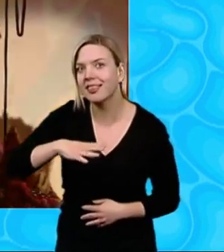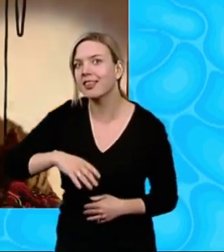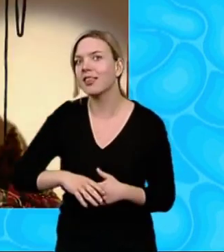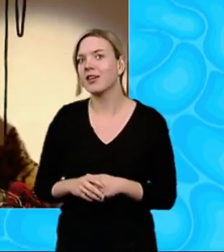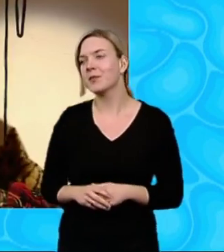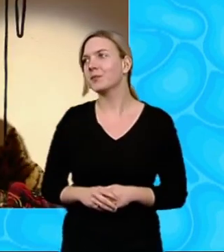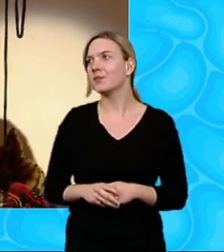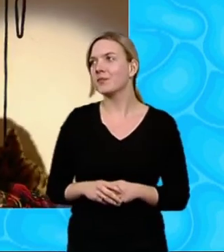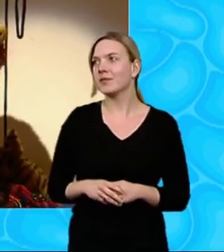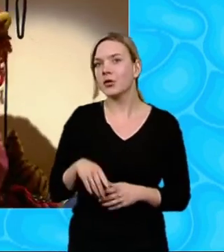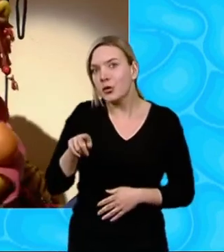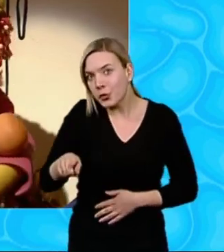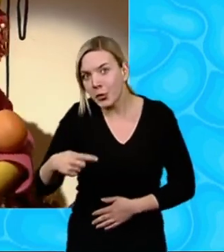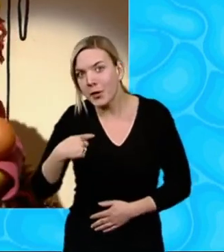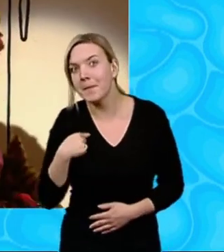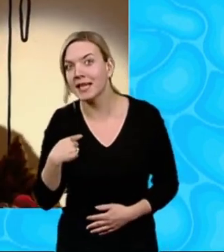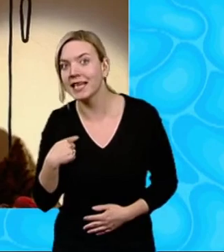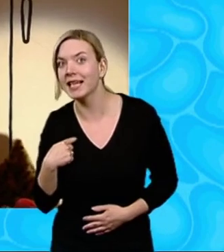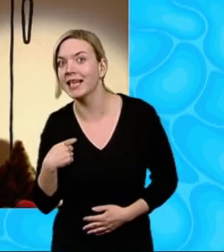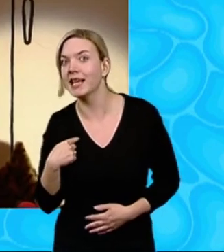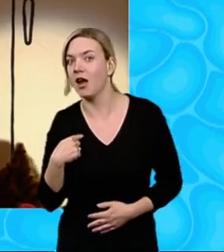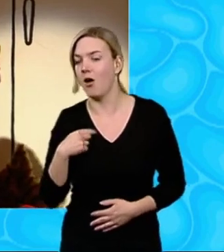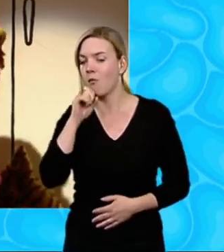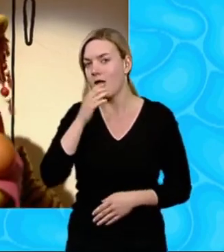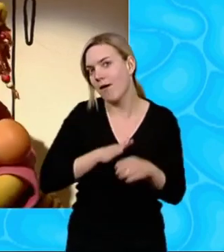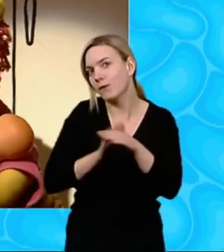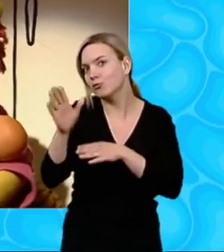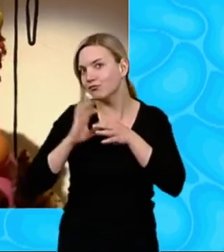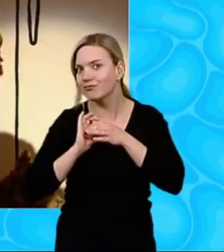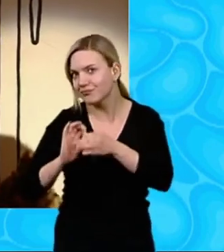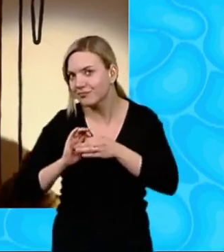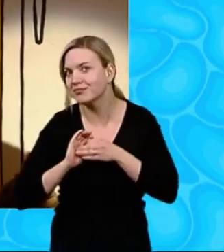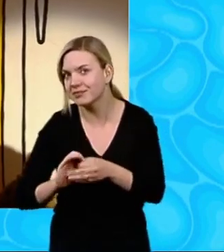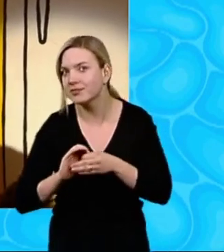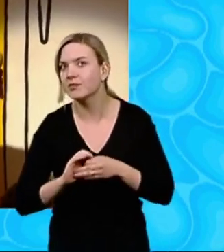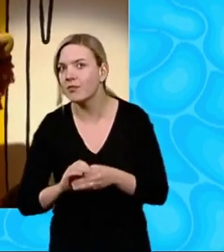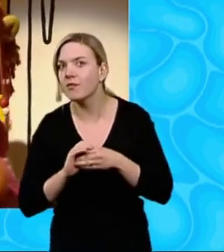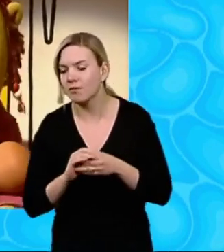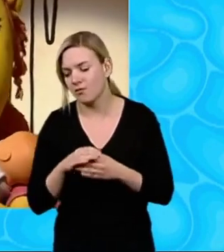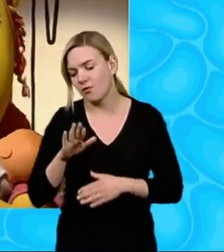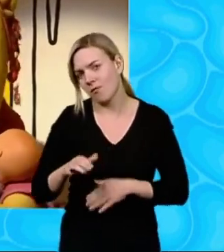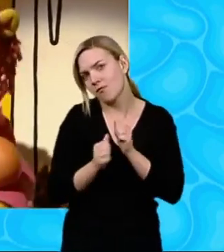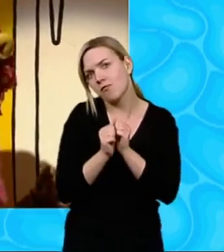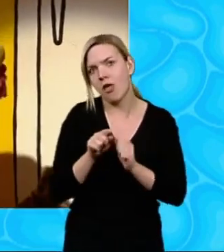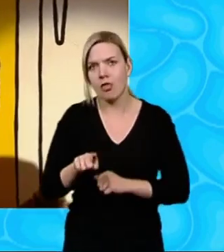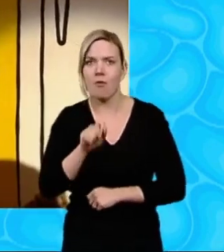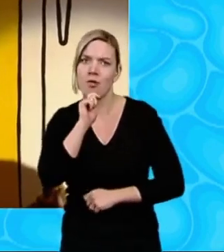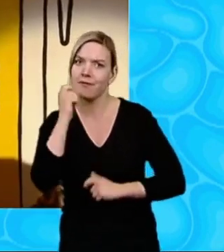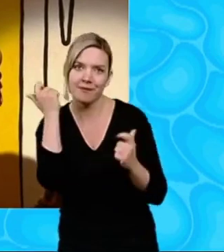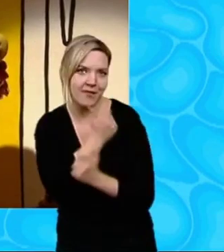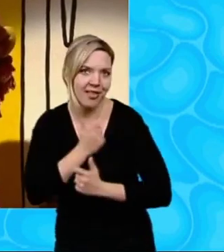Just you and me That's how it's gonna be Little brother, you'll be such